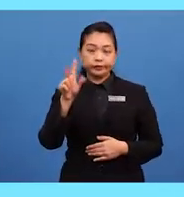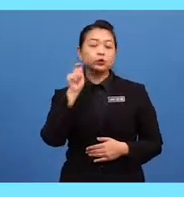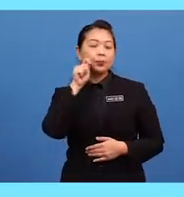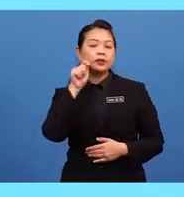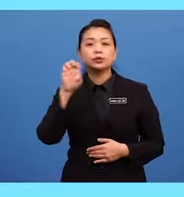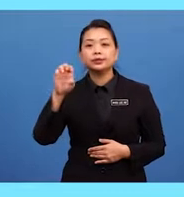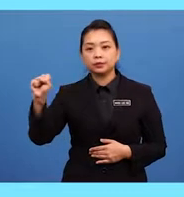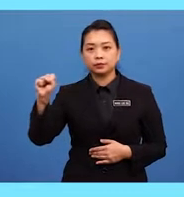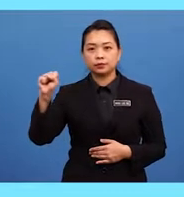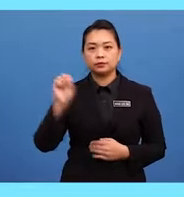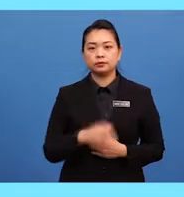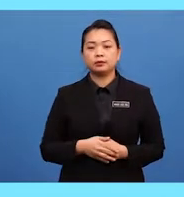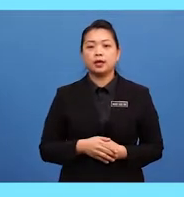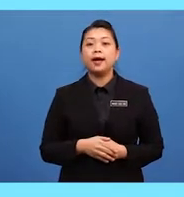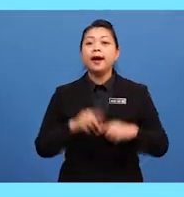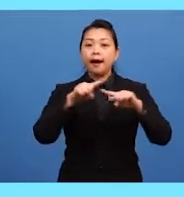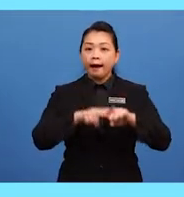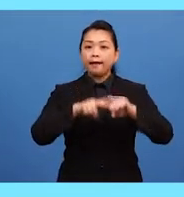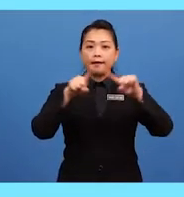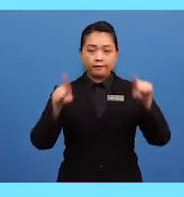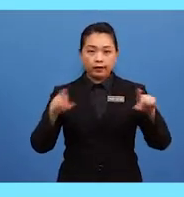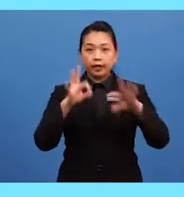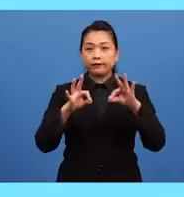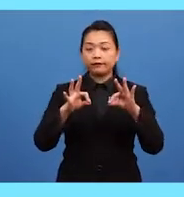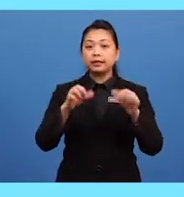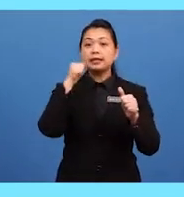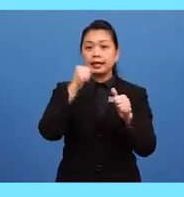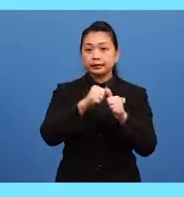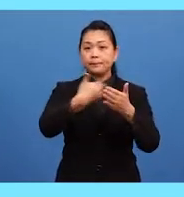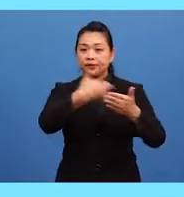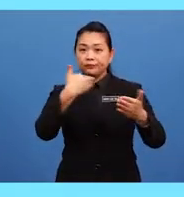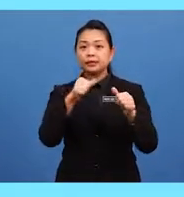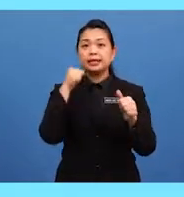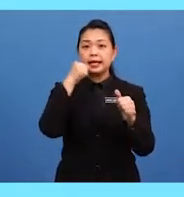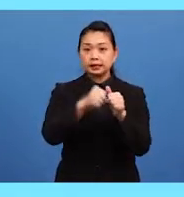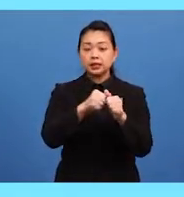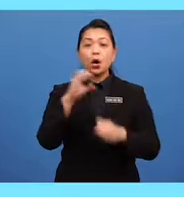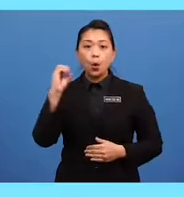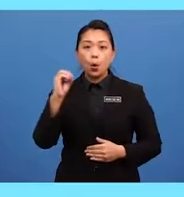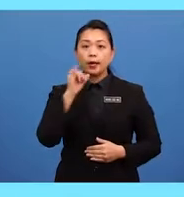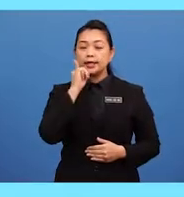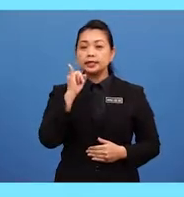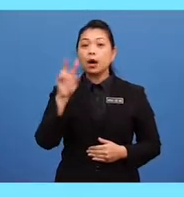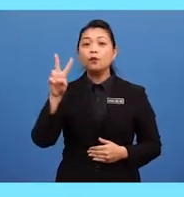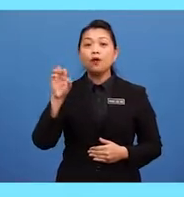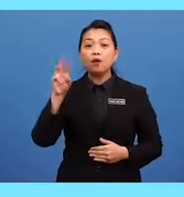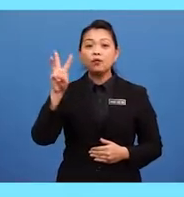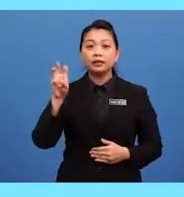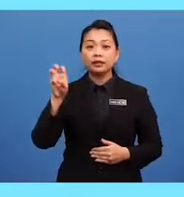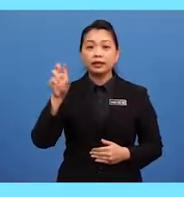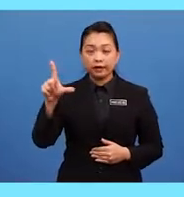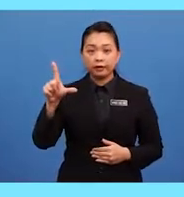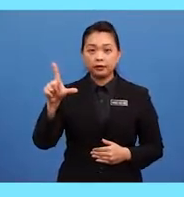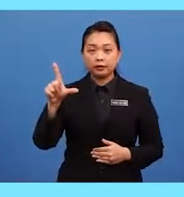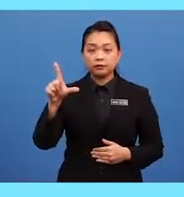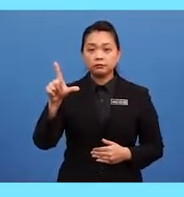However, if the letter before the letter O is a vowel, either A,